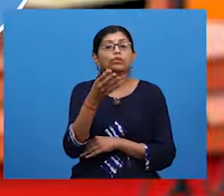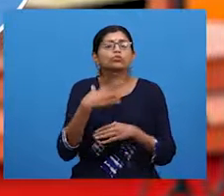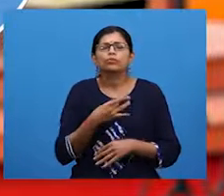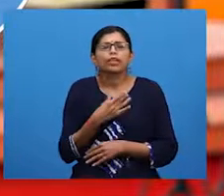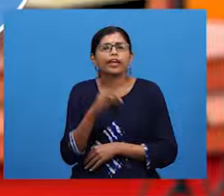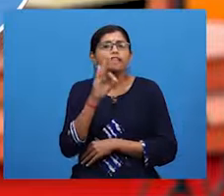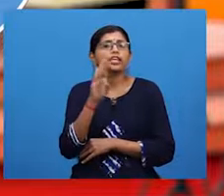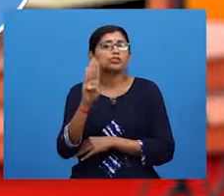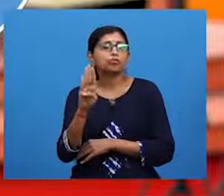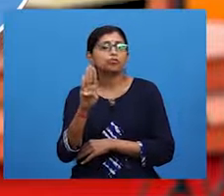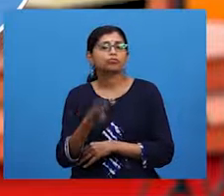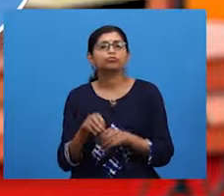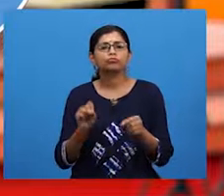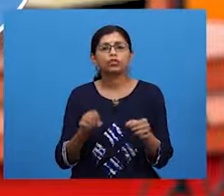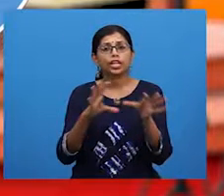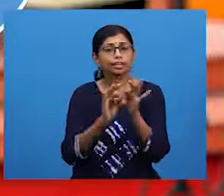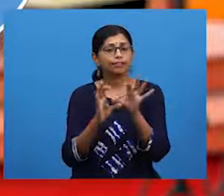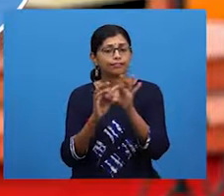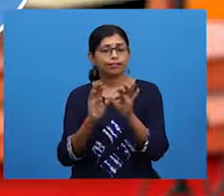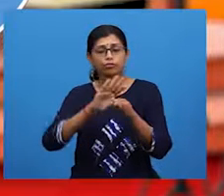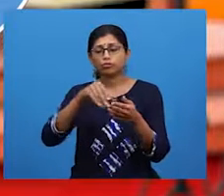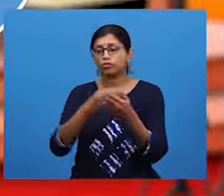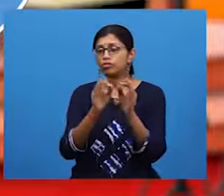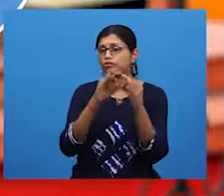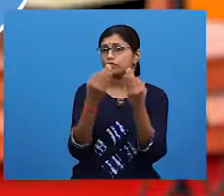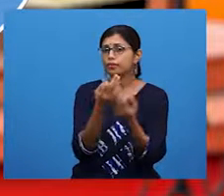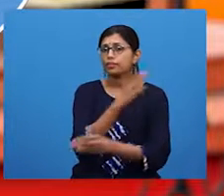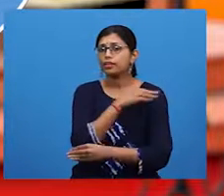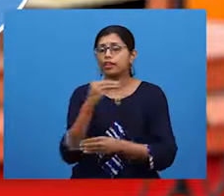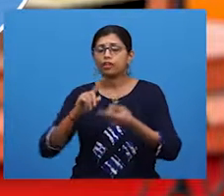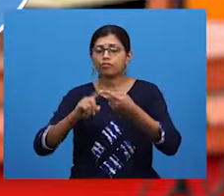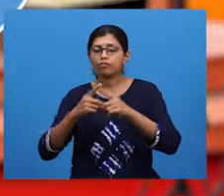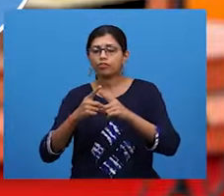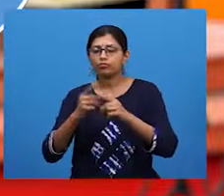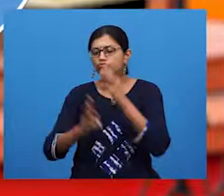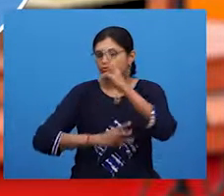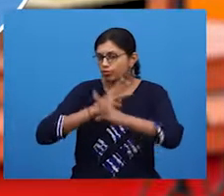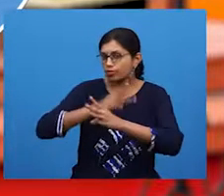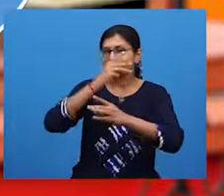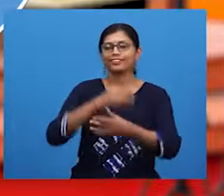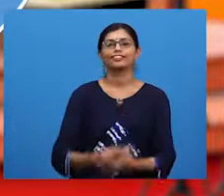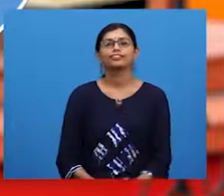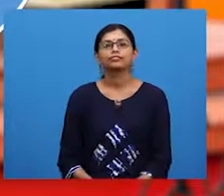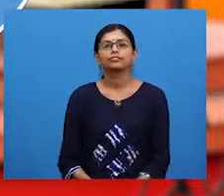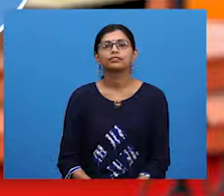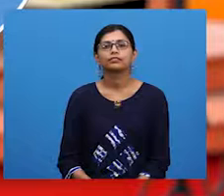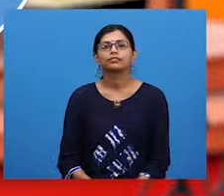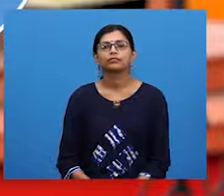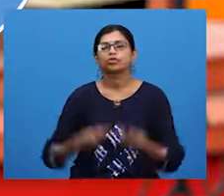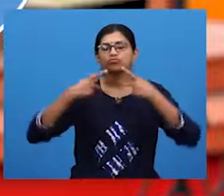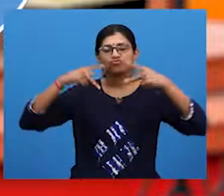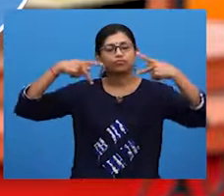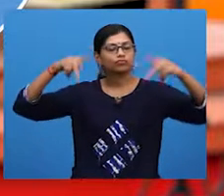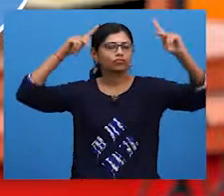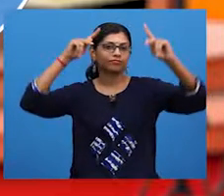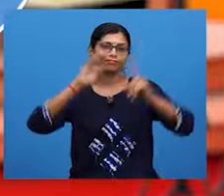with all my family members and friends across the globe. It is the most popular social